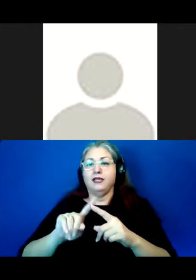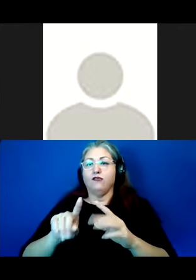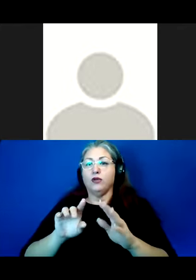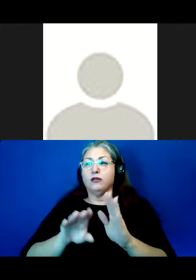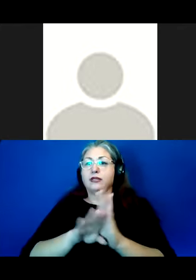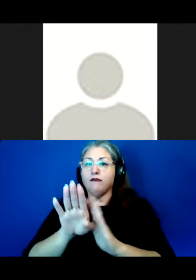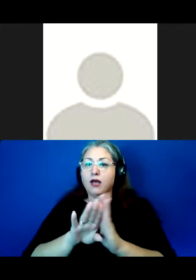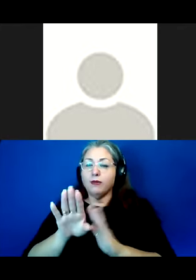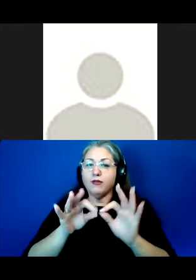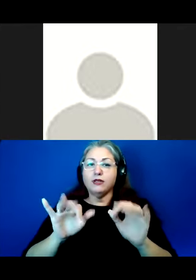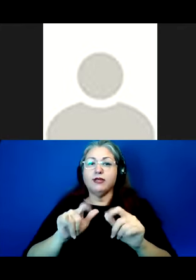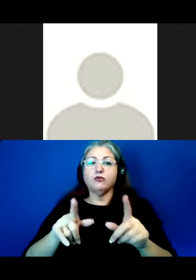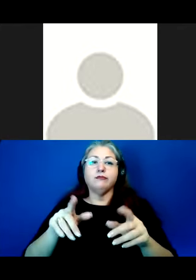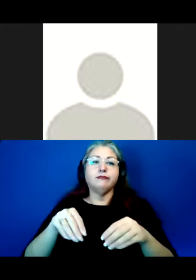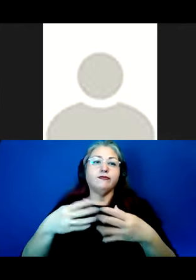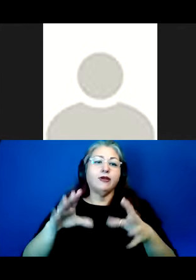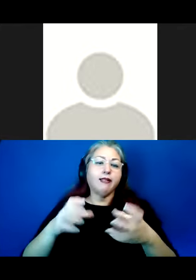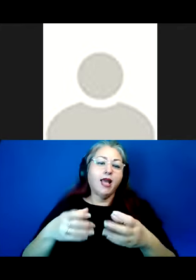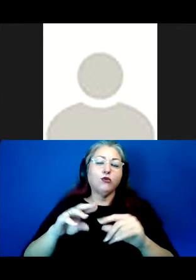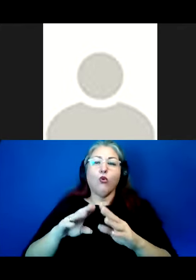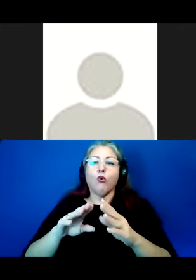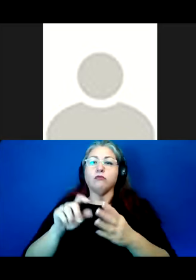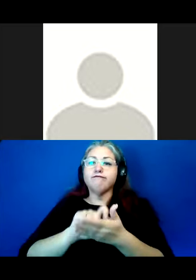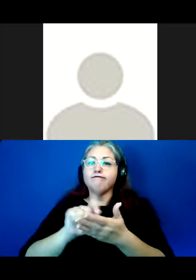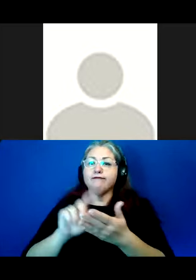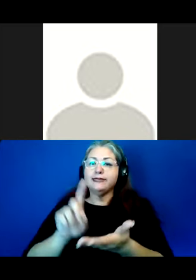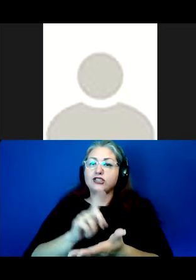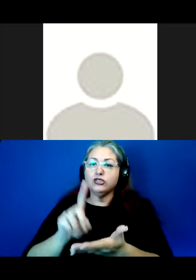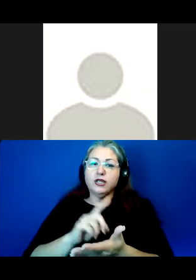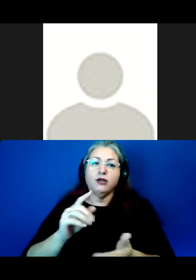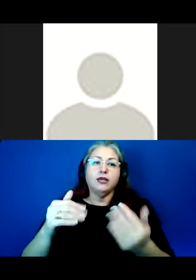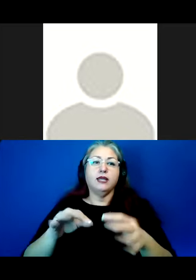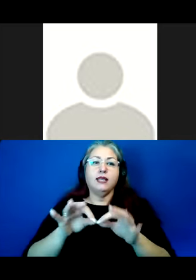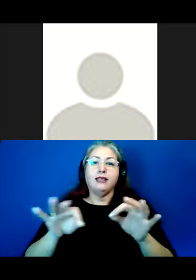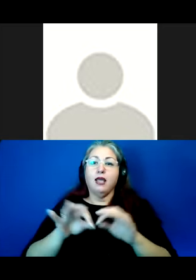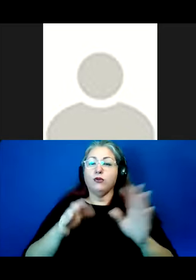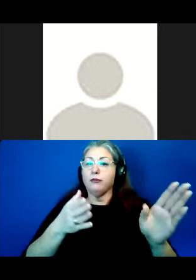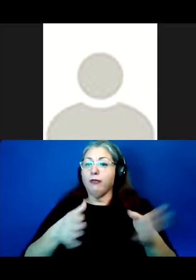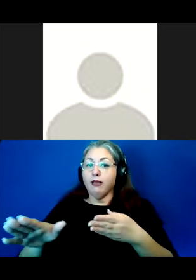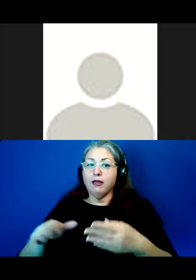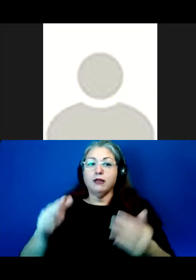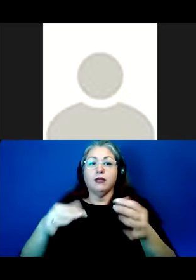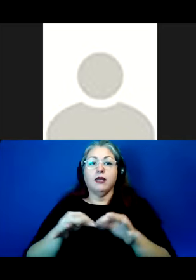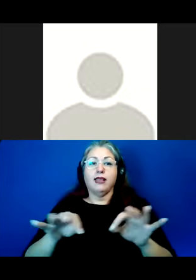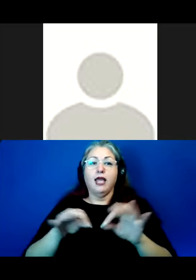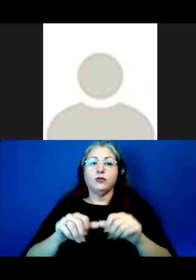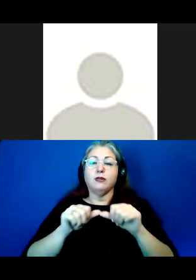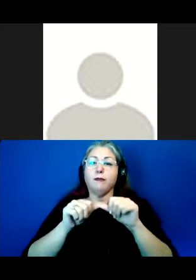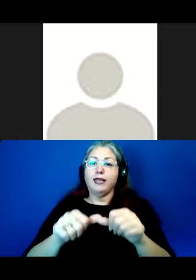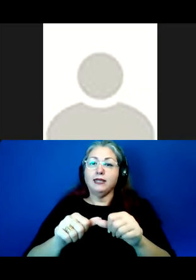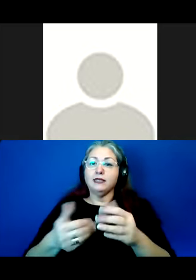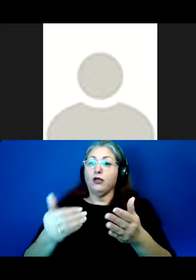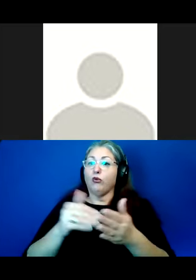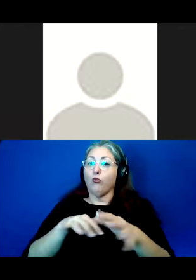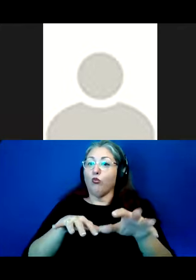development, such as having classes or making dictionaries. language planning, language maintenance and reclamation.